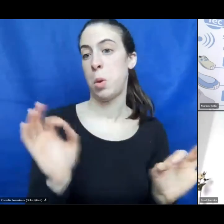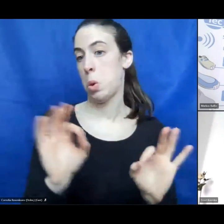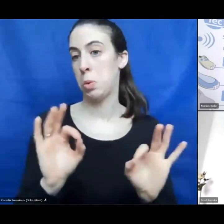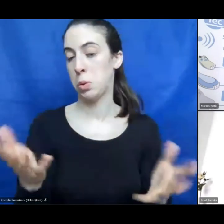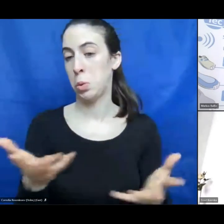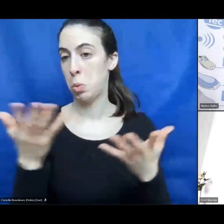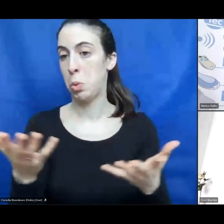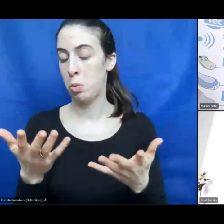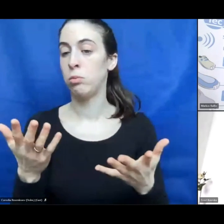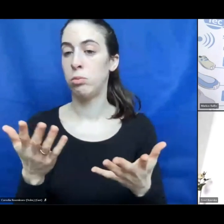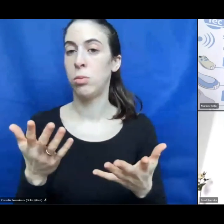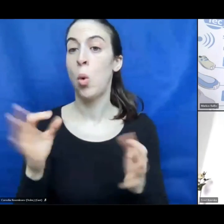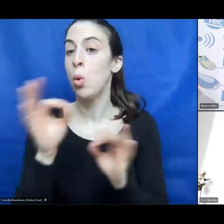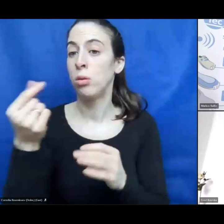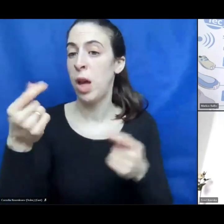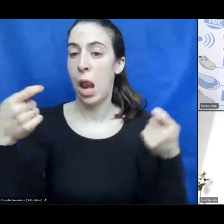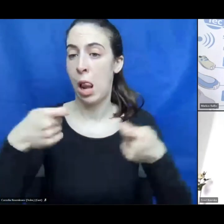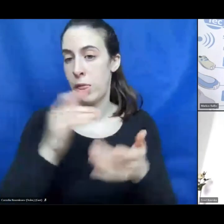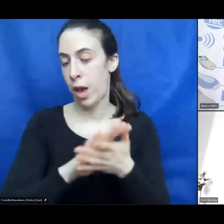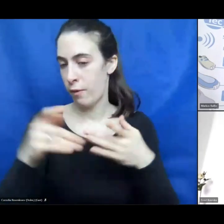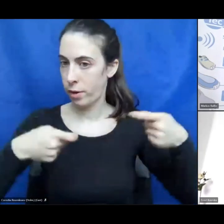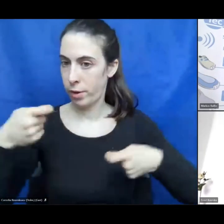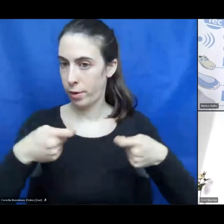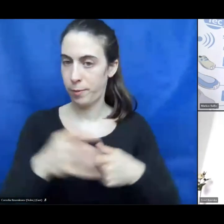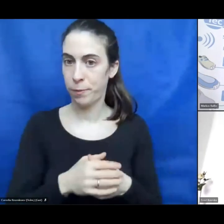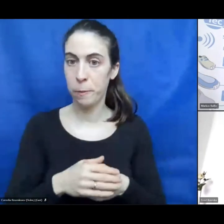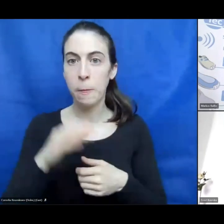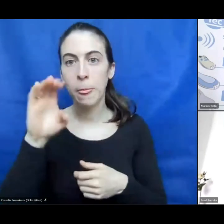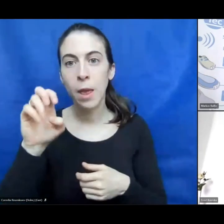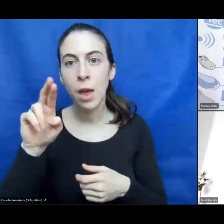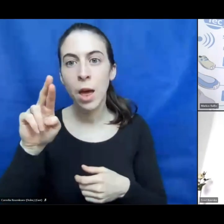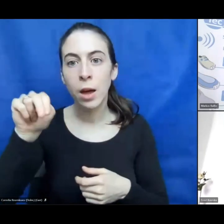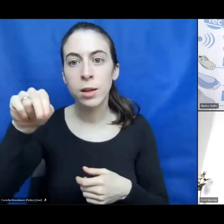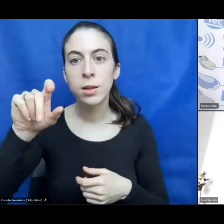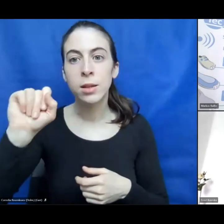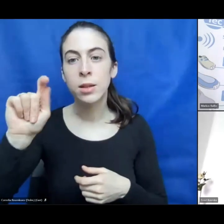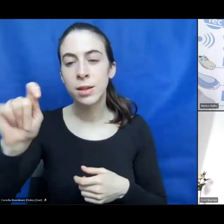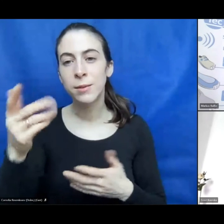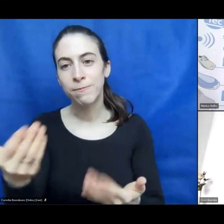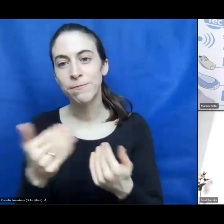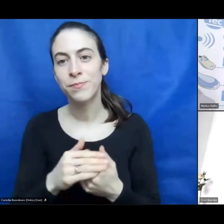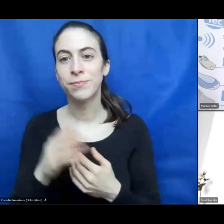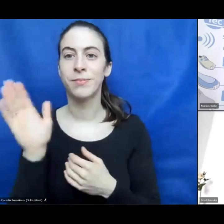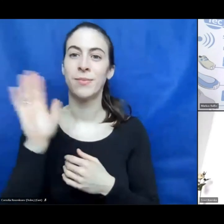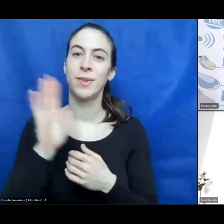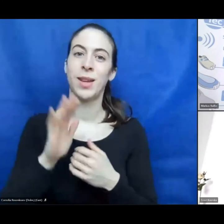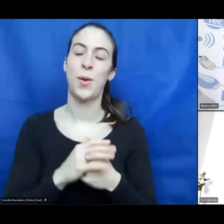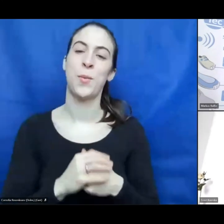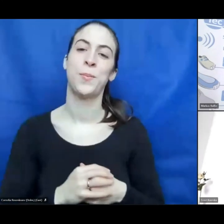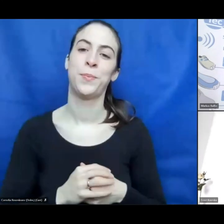and to bring also money in this network. Ernst. Yeah, hello. Hi.